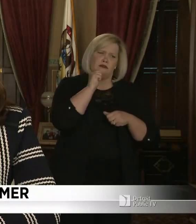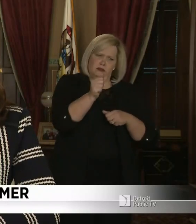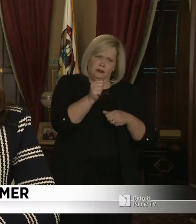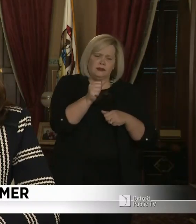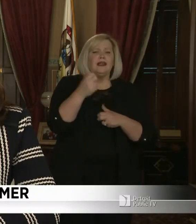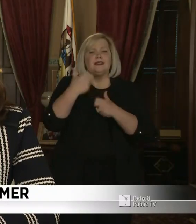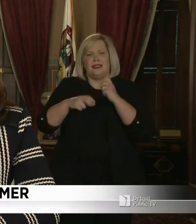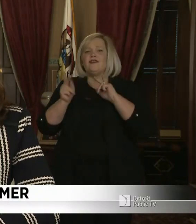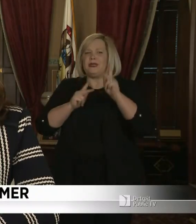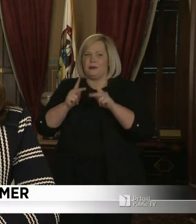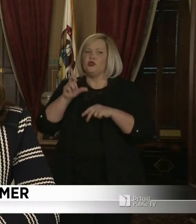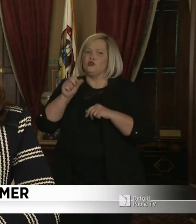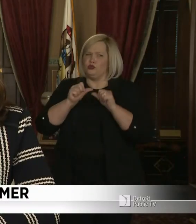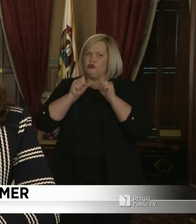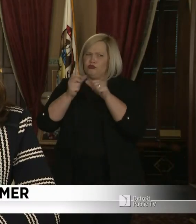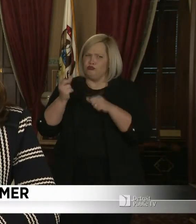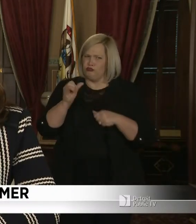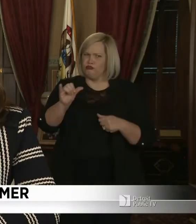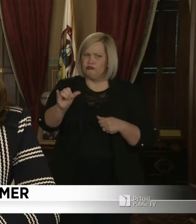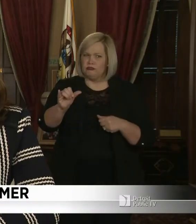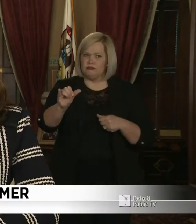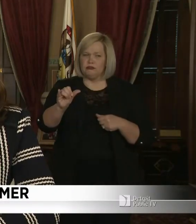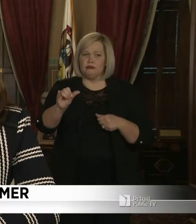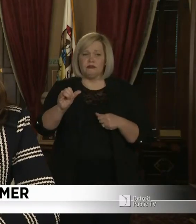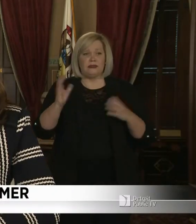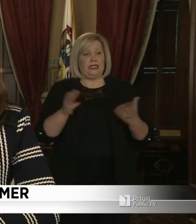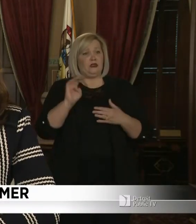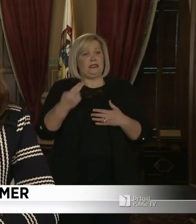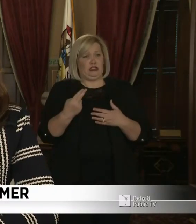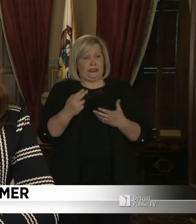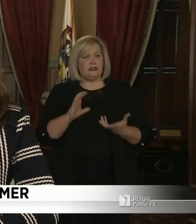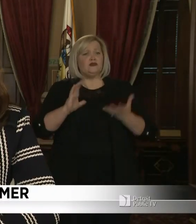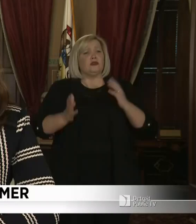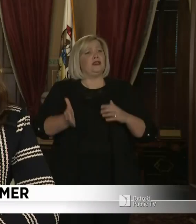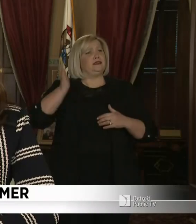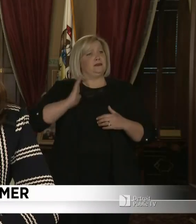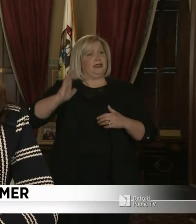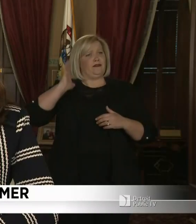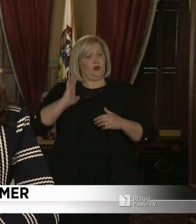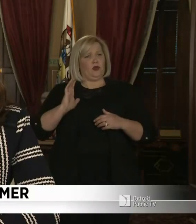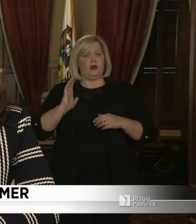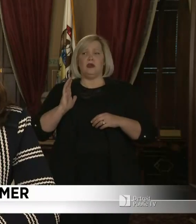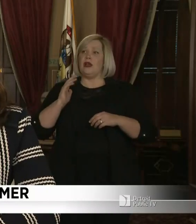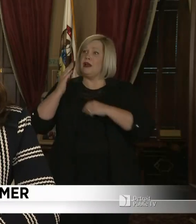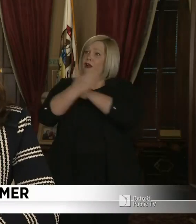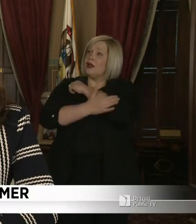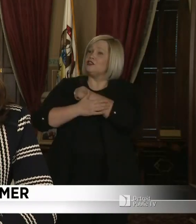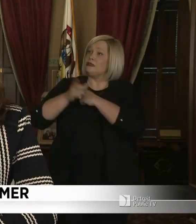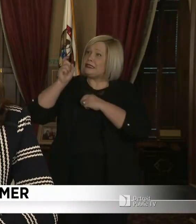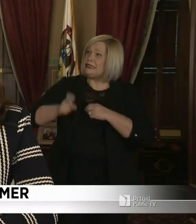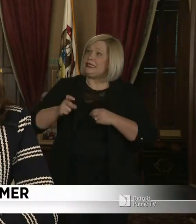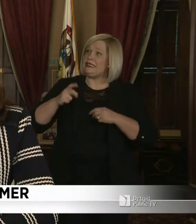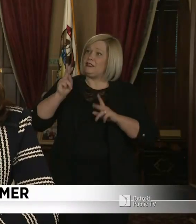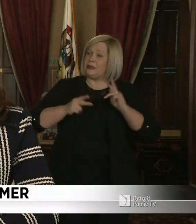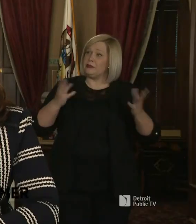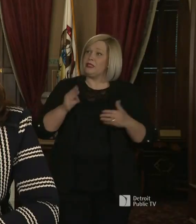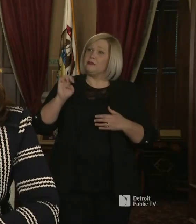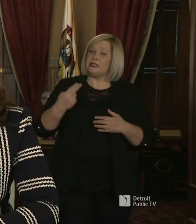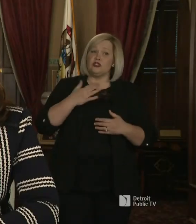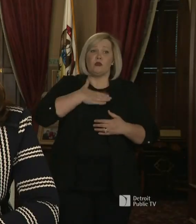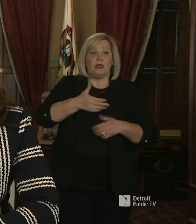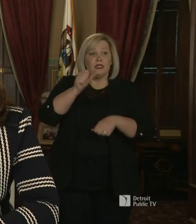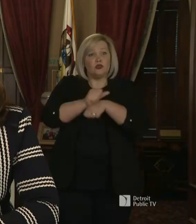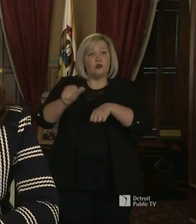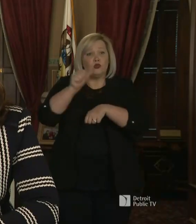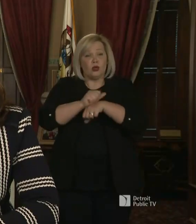through a lot here in Michigan. We've been through crisis before where the country needed their countrymen and countrywomen to pitch in